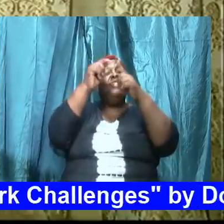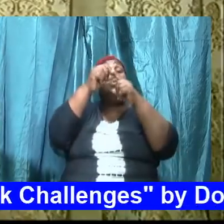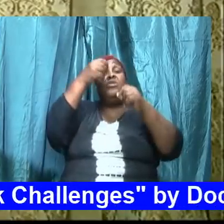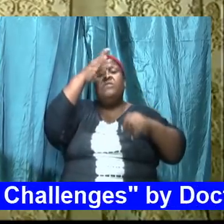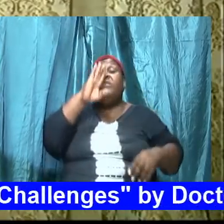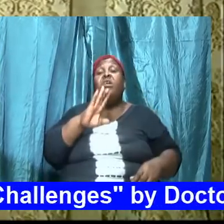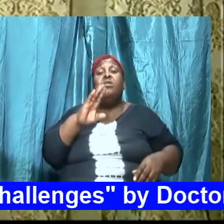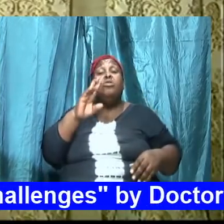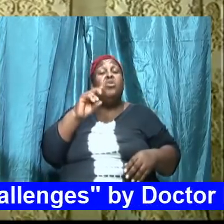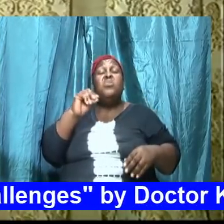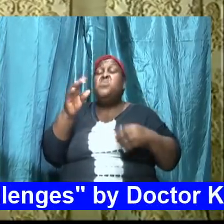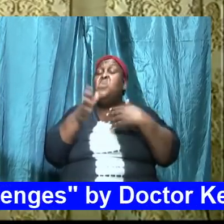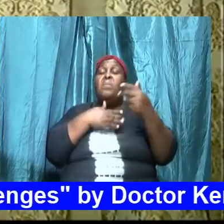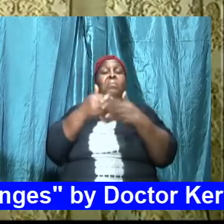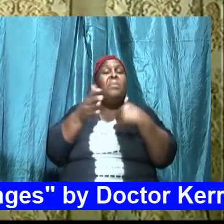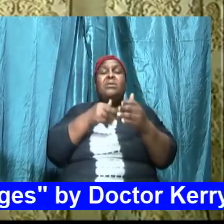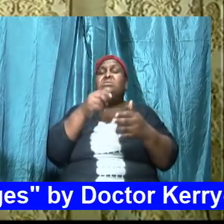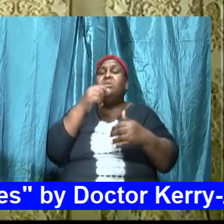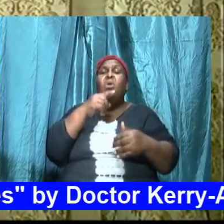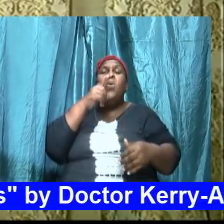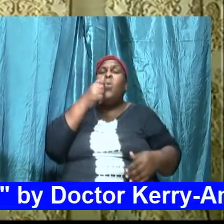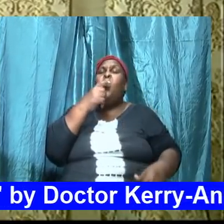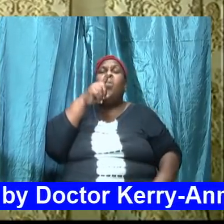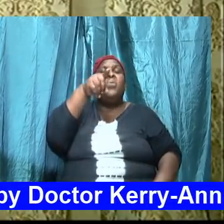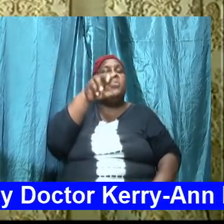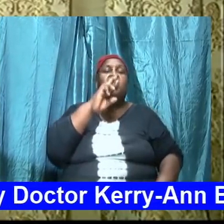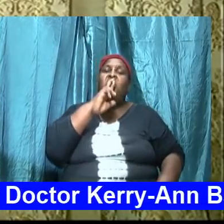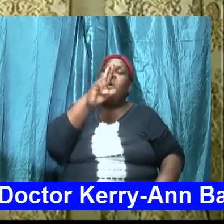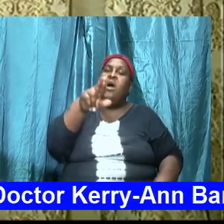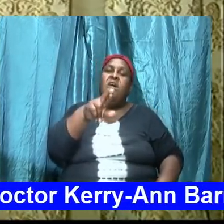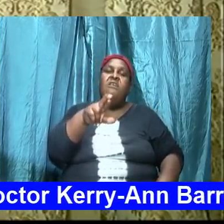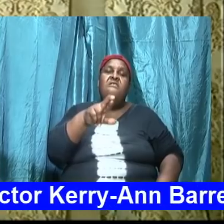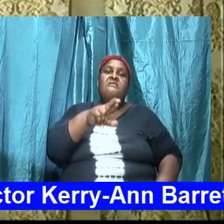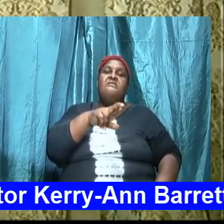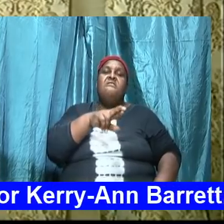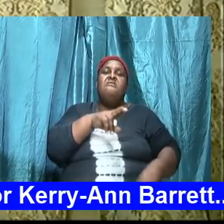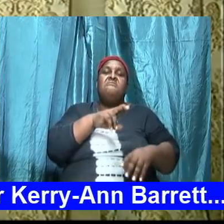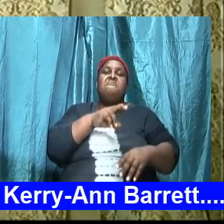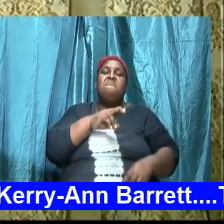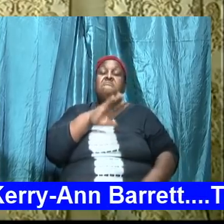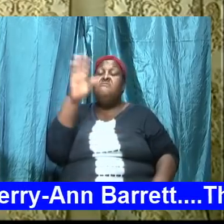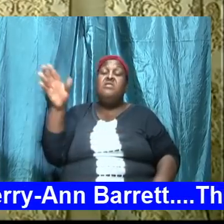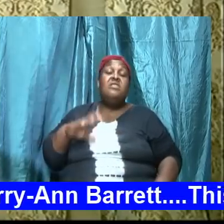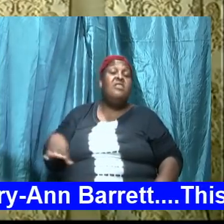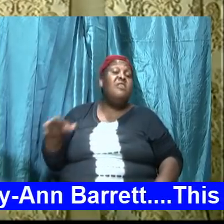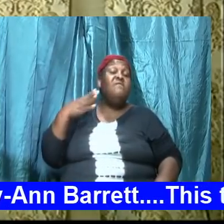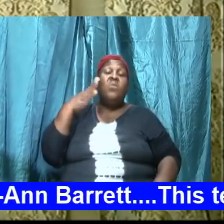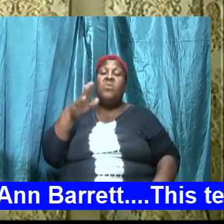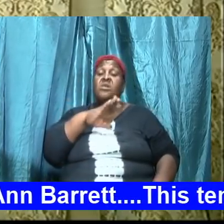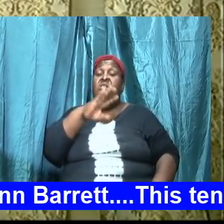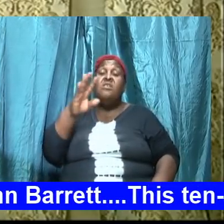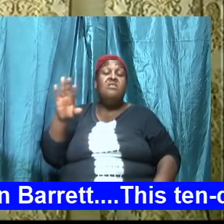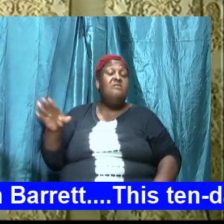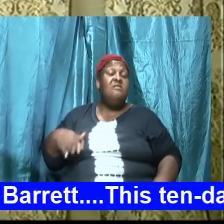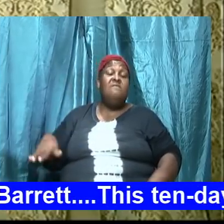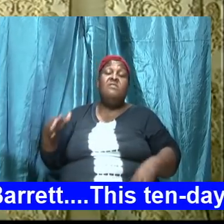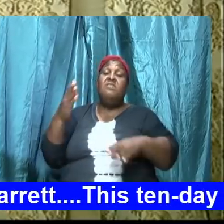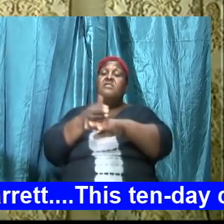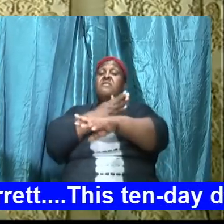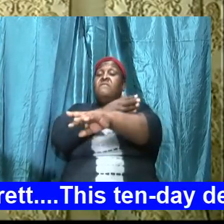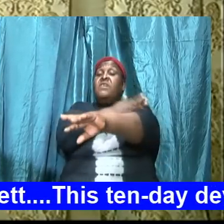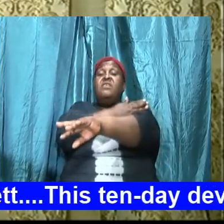not who you are never can advance never will and I'm going to show you how wicked Satan is